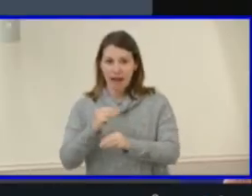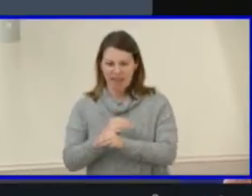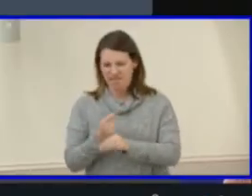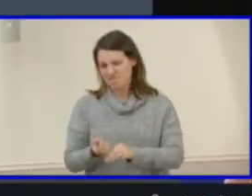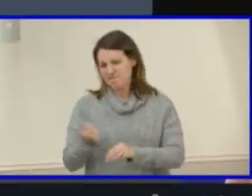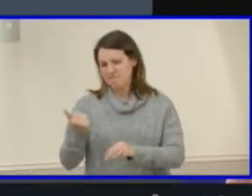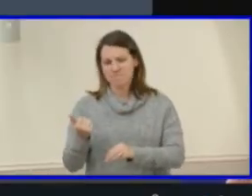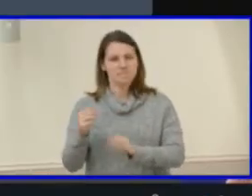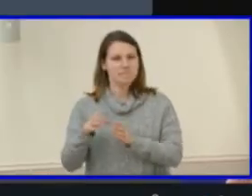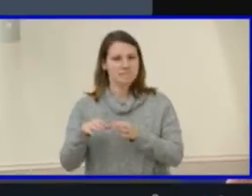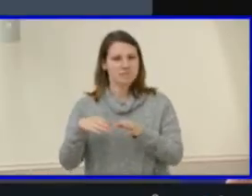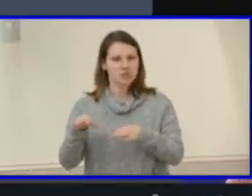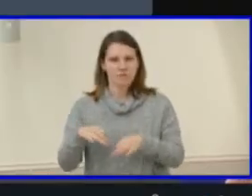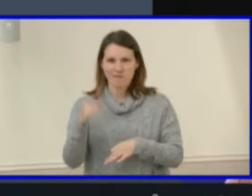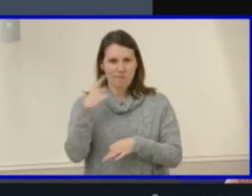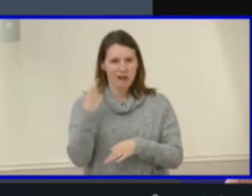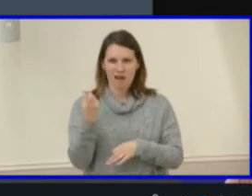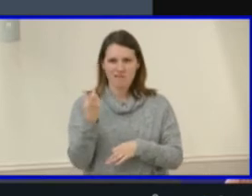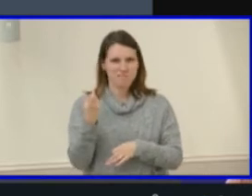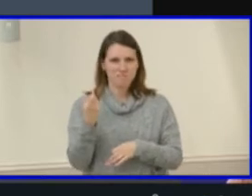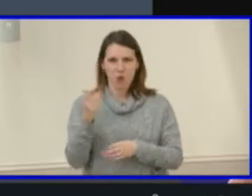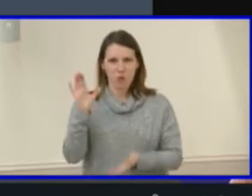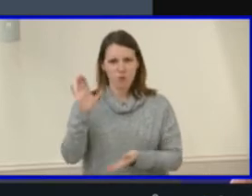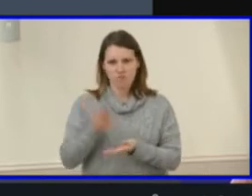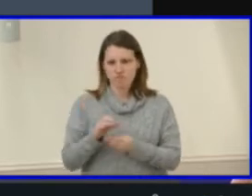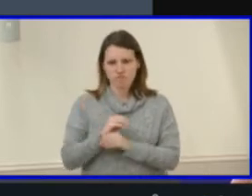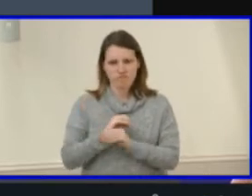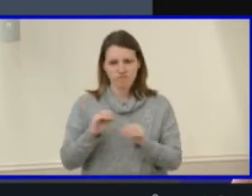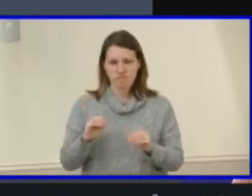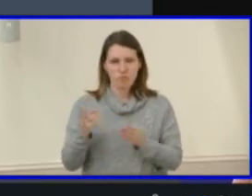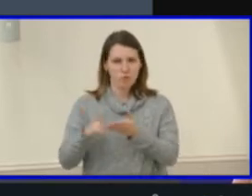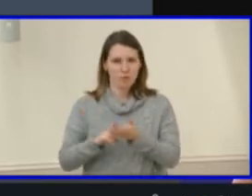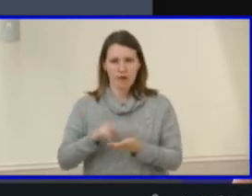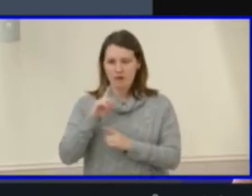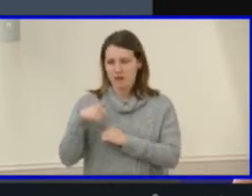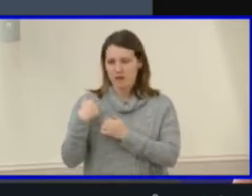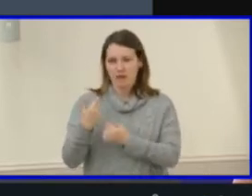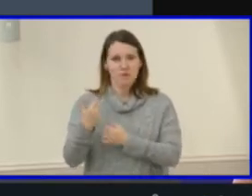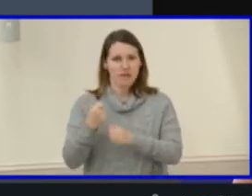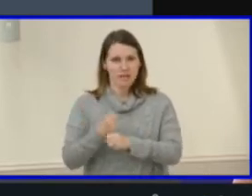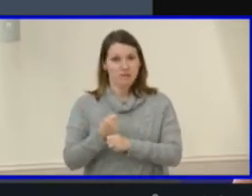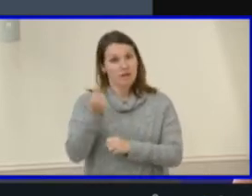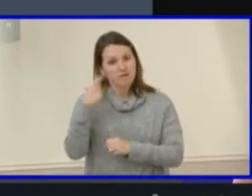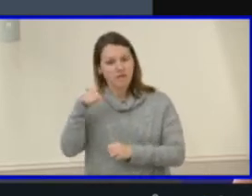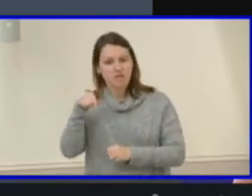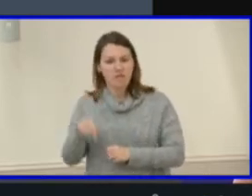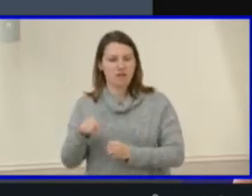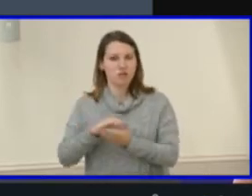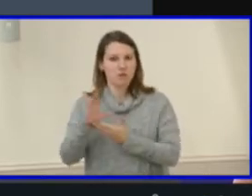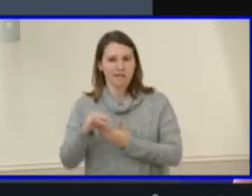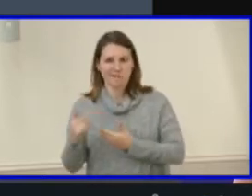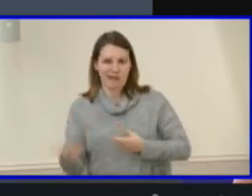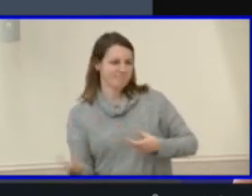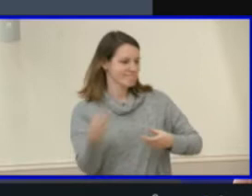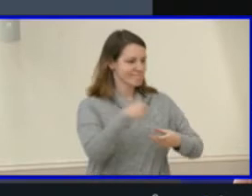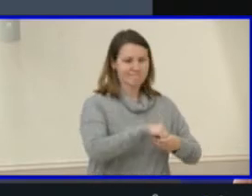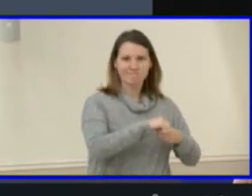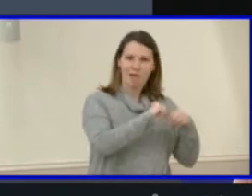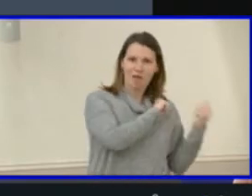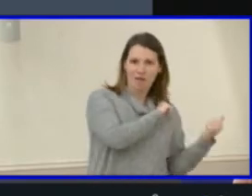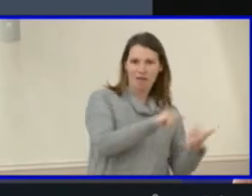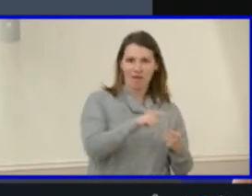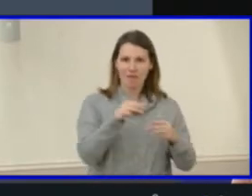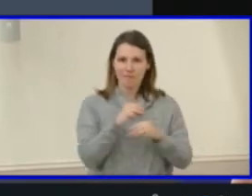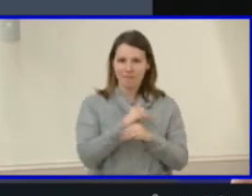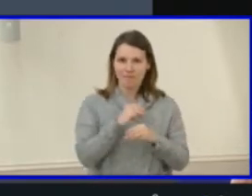as a result of no enrollment over three consecutive years, and because this curriculum content is now infused throughout all math courses